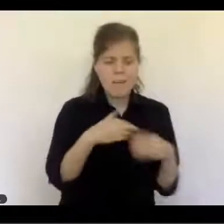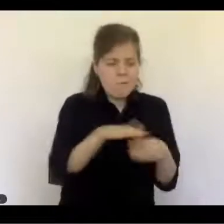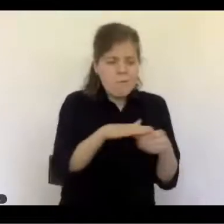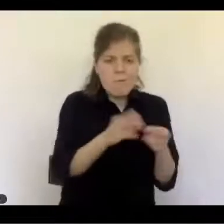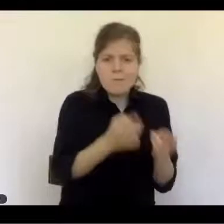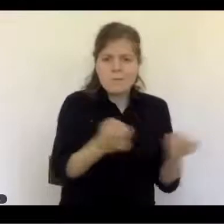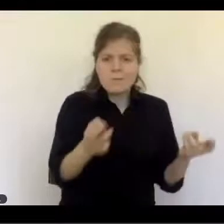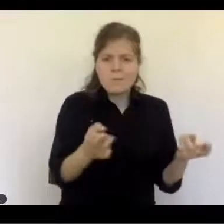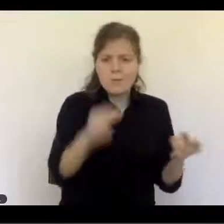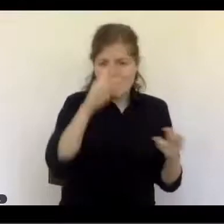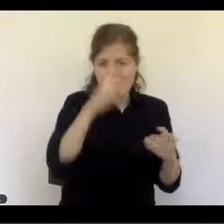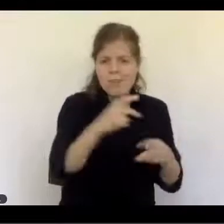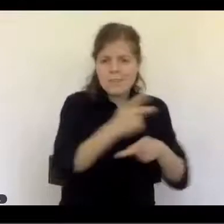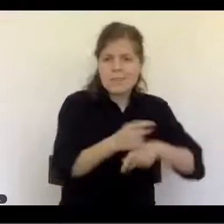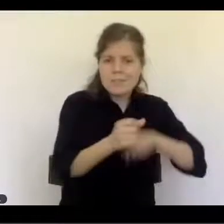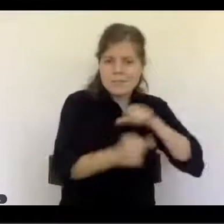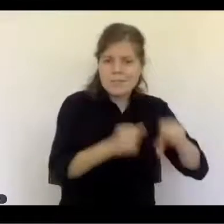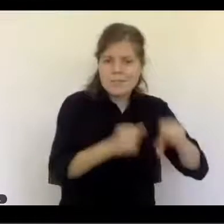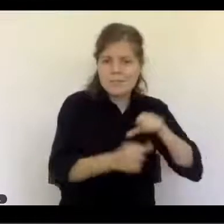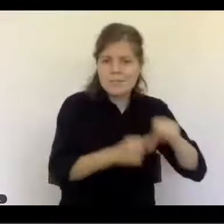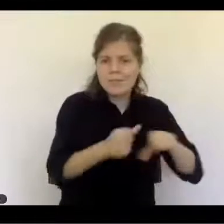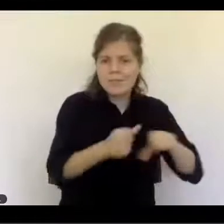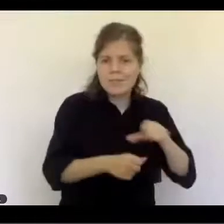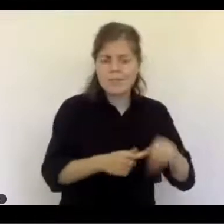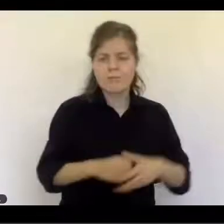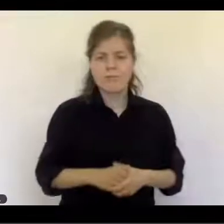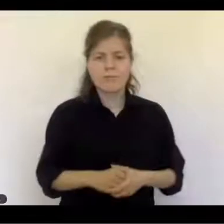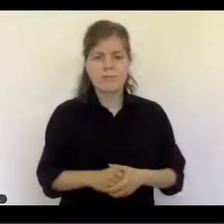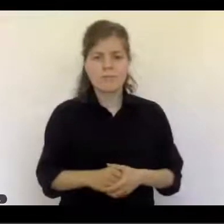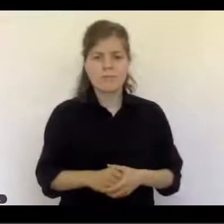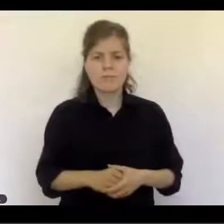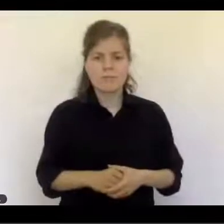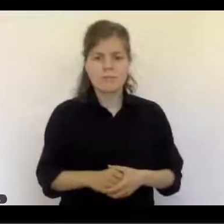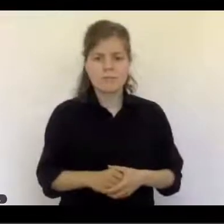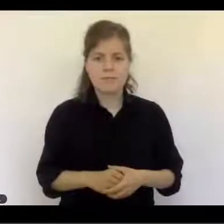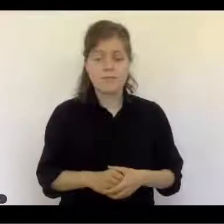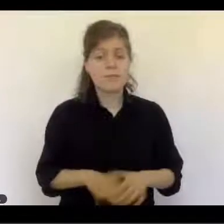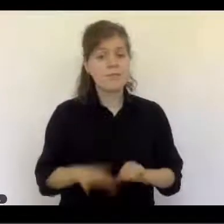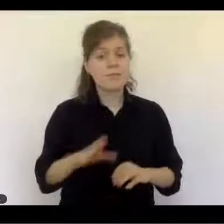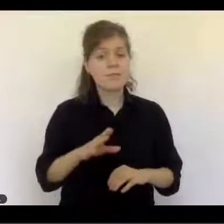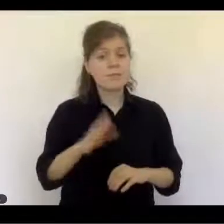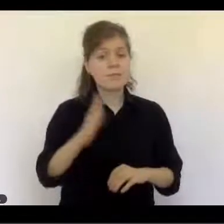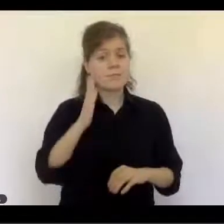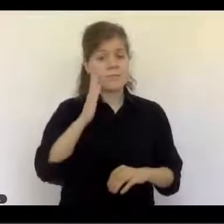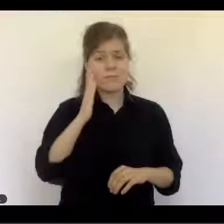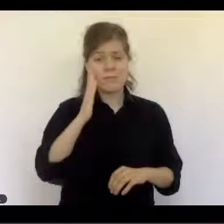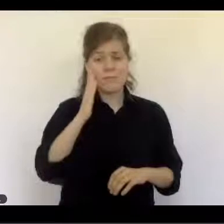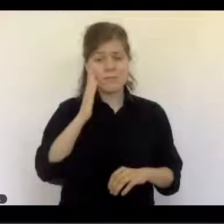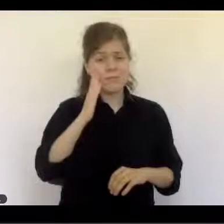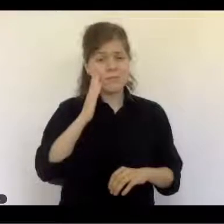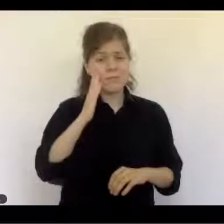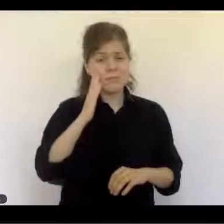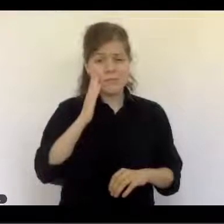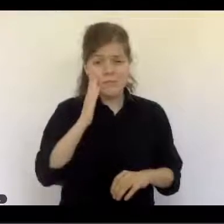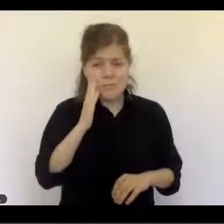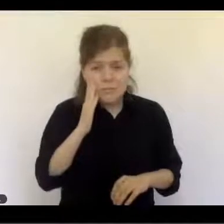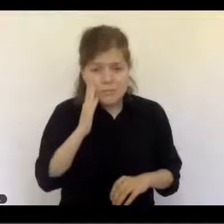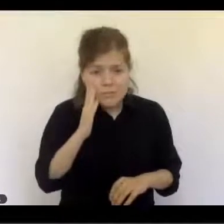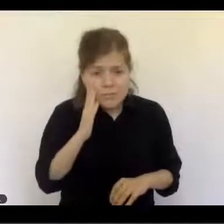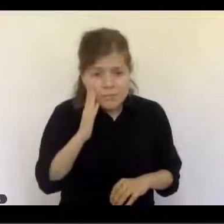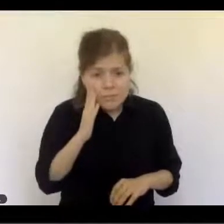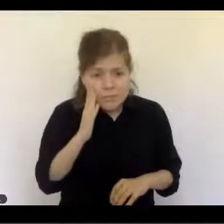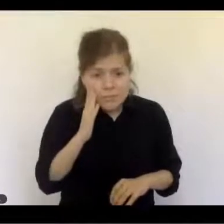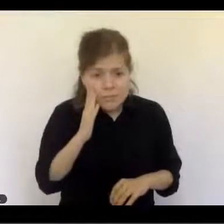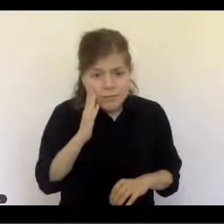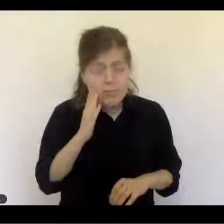was in, when I was in Vietnam, saw elderly people who were not affluent, who were, who were, because there's very, very few